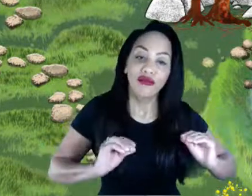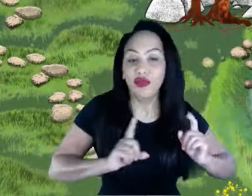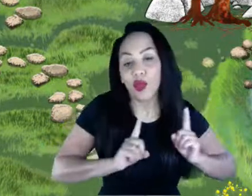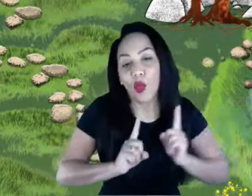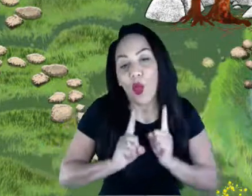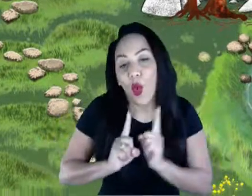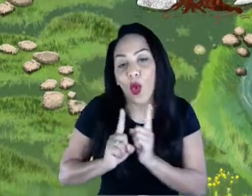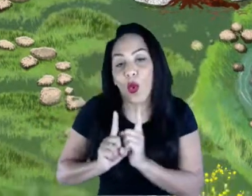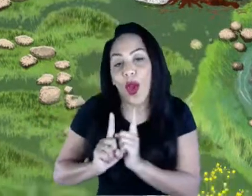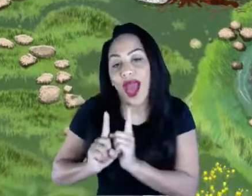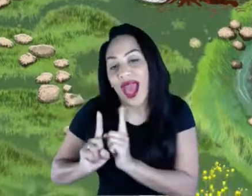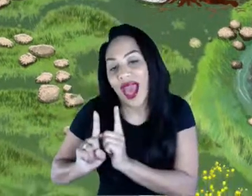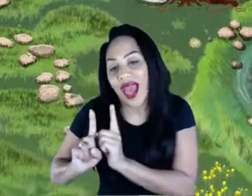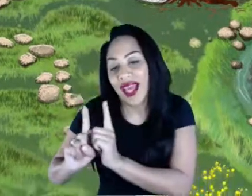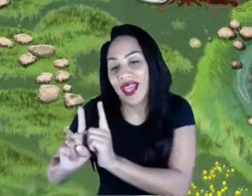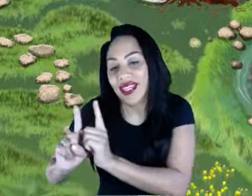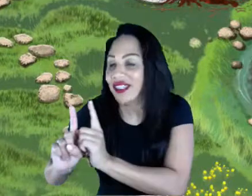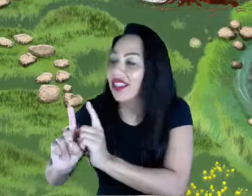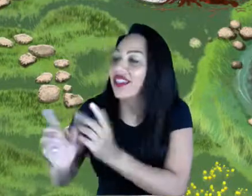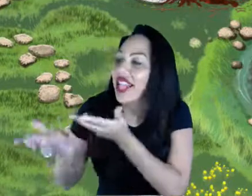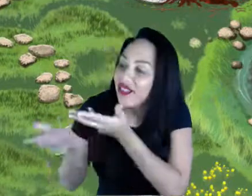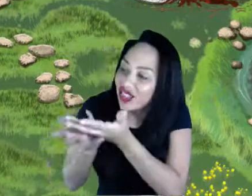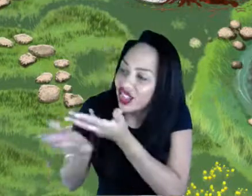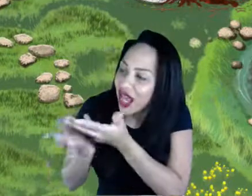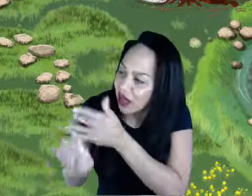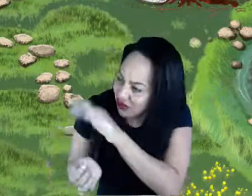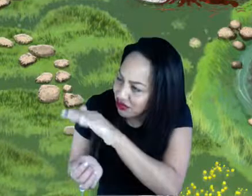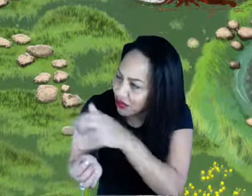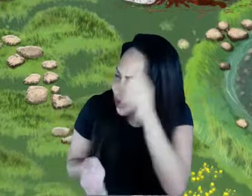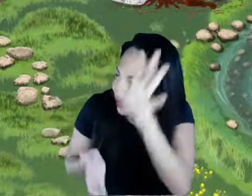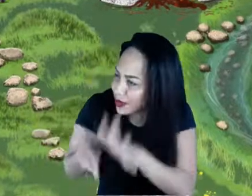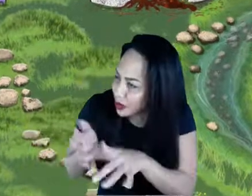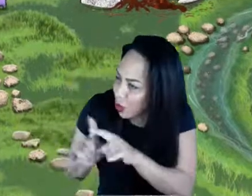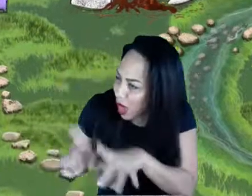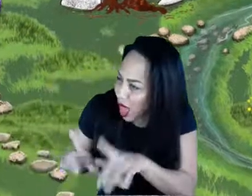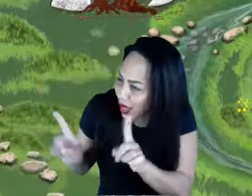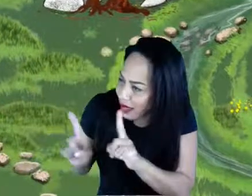kind of what they experienced. That's lovely.